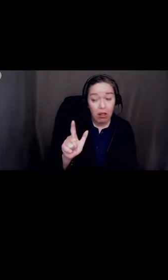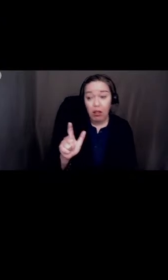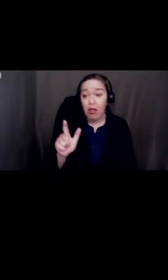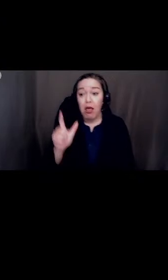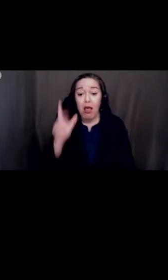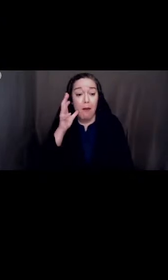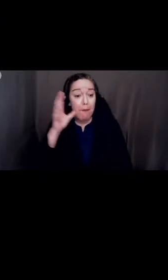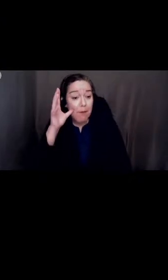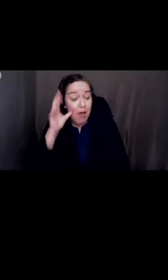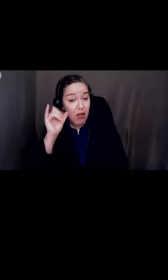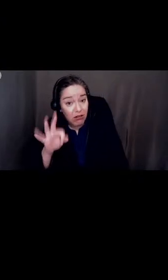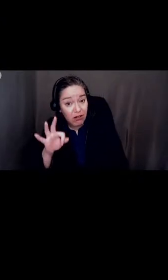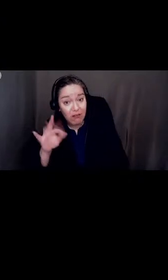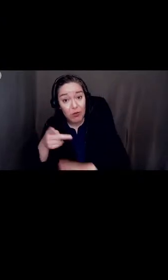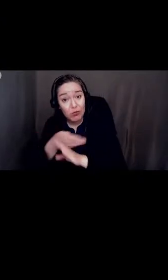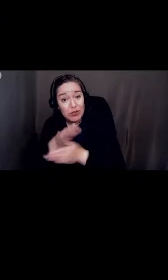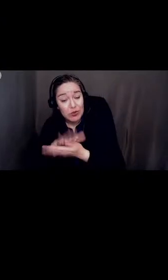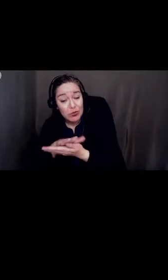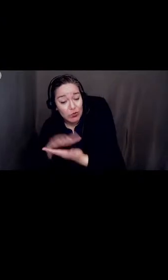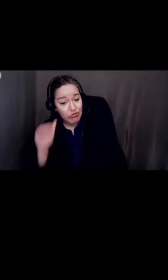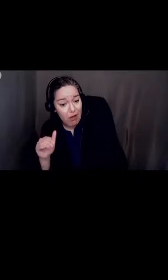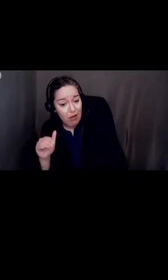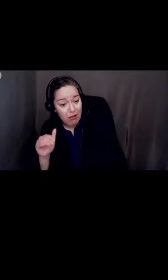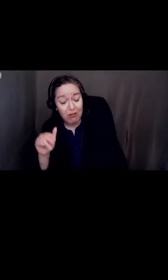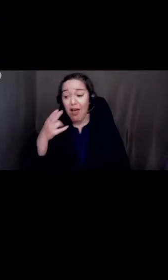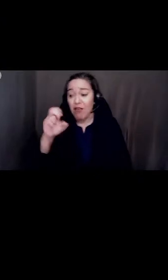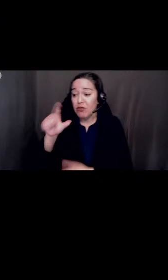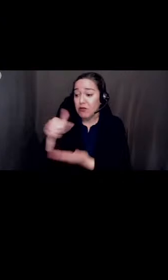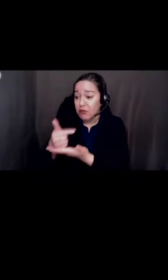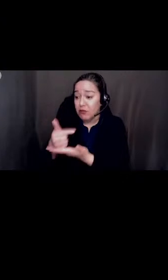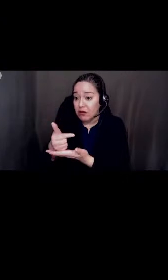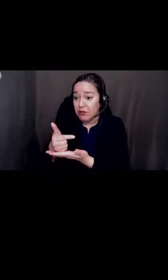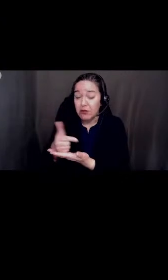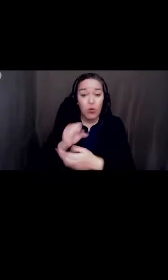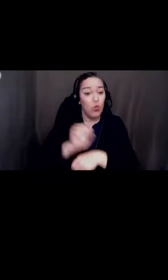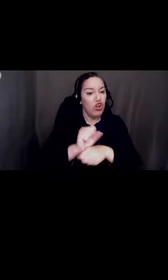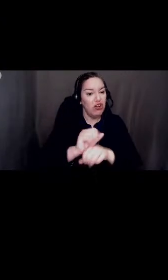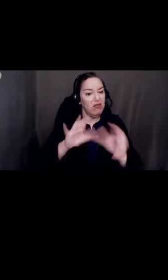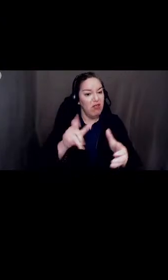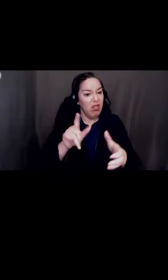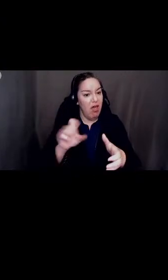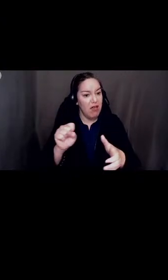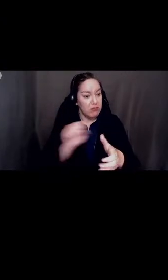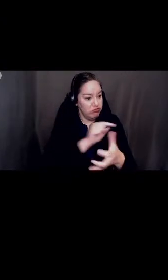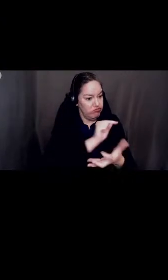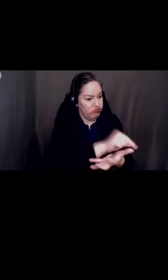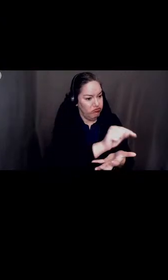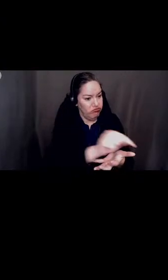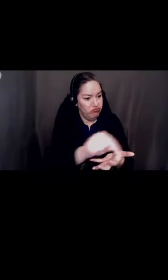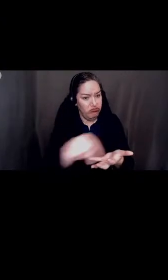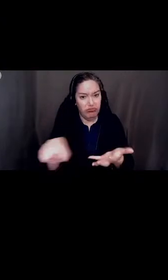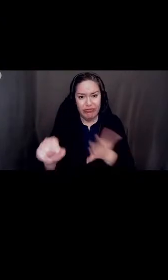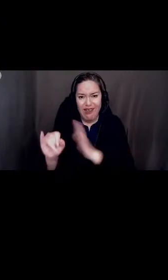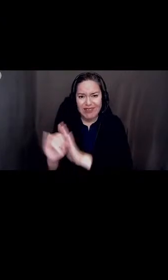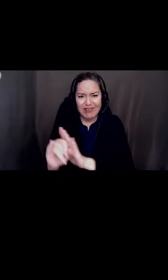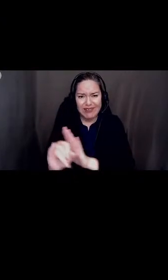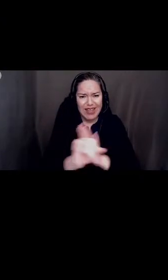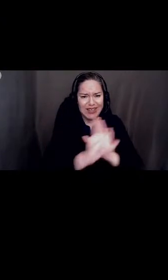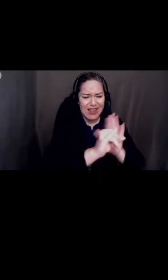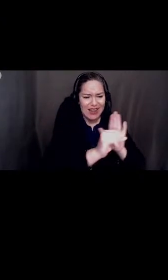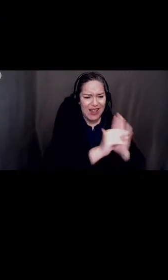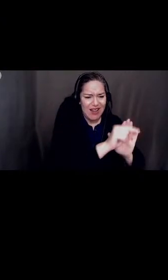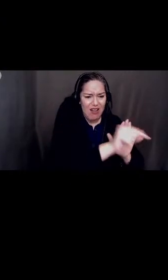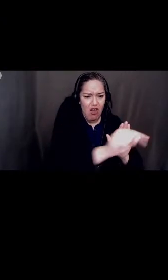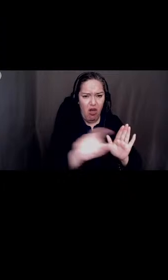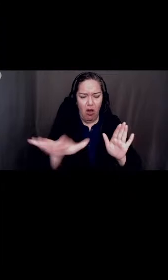graduate, and working class. All of these identity markers may intersect in the ways